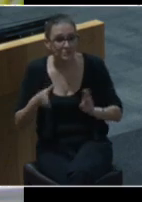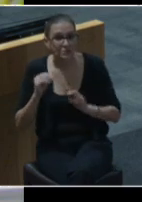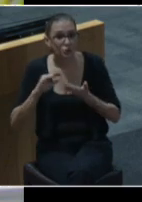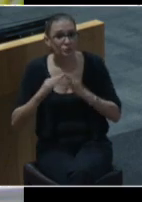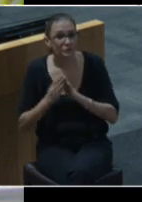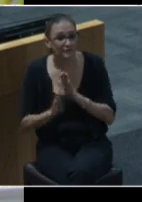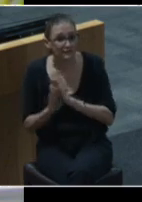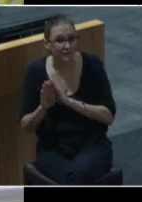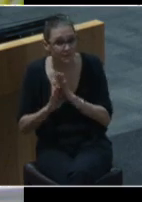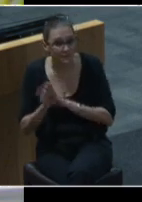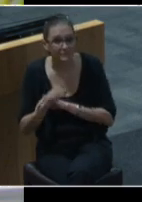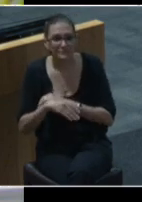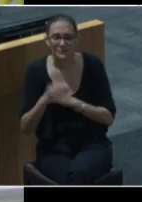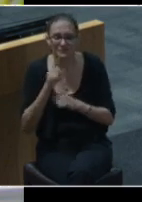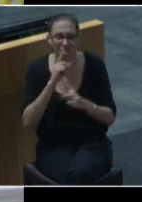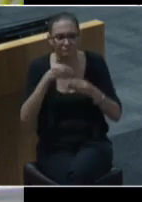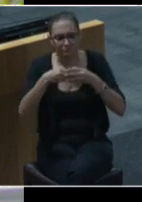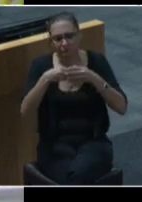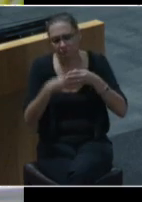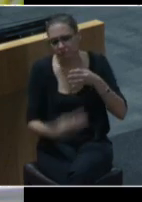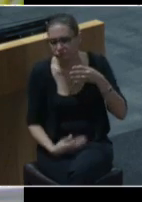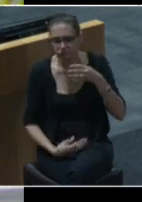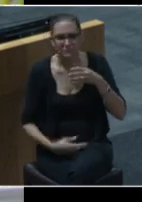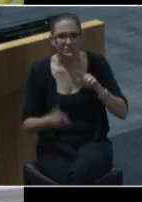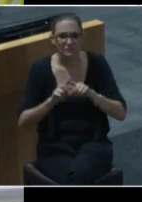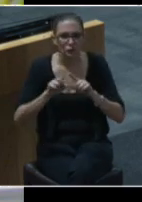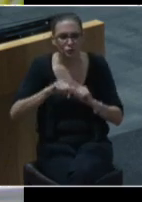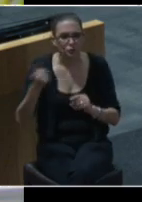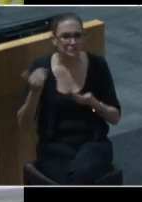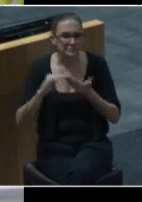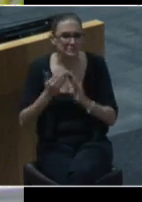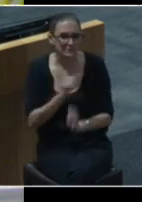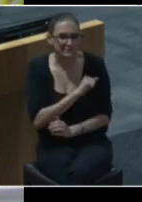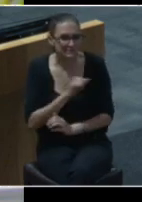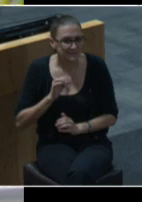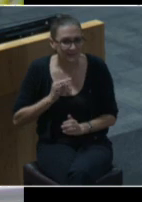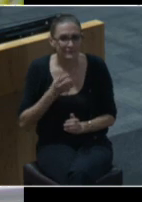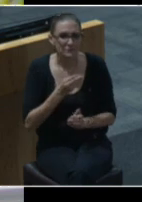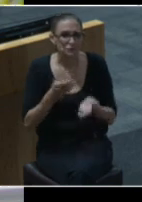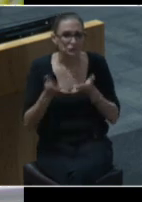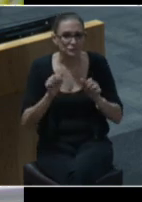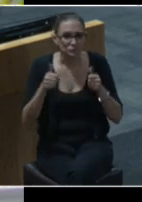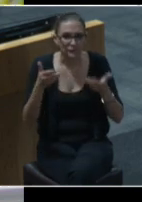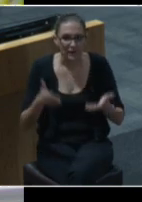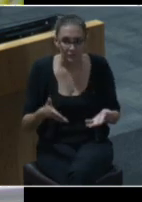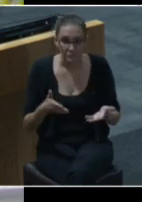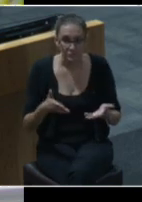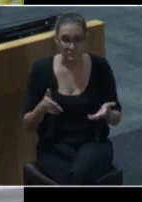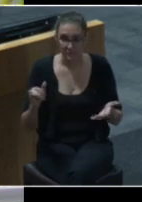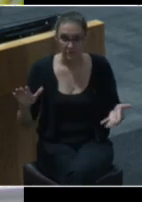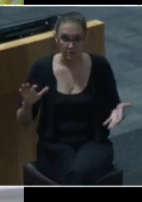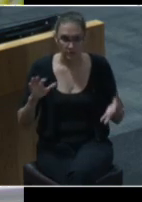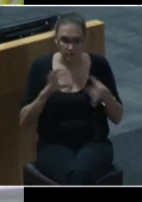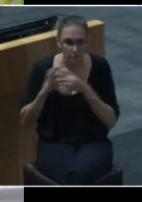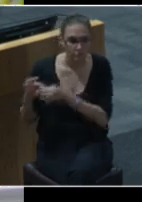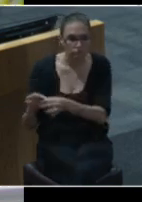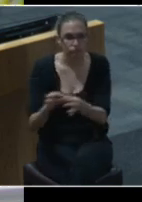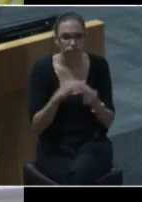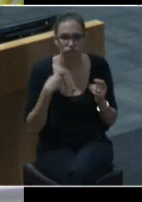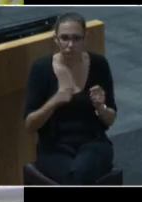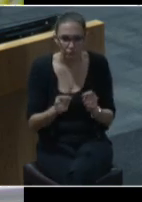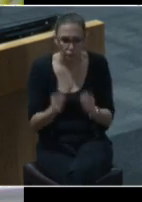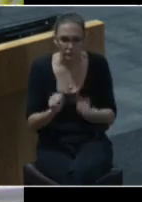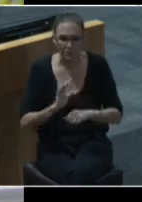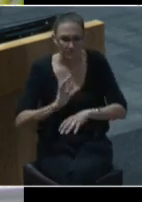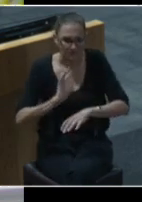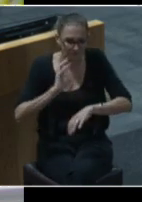development and the countless other city staff and service providers we quickly leased and set